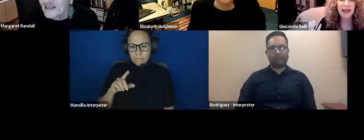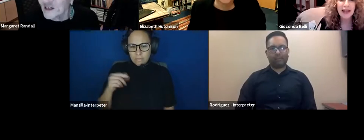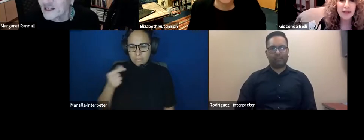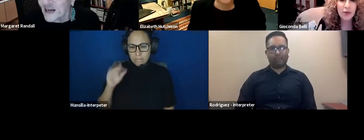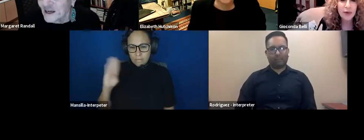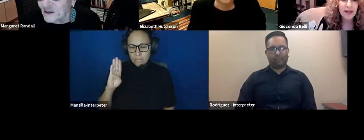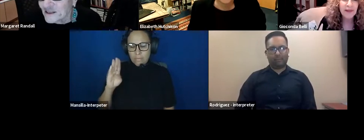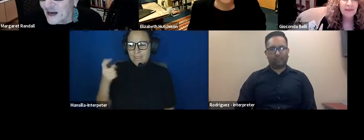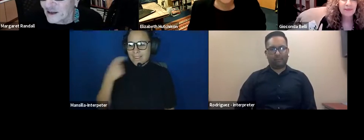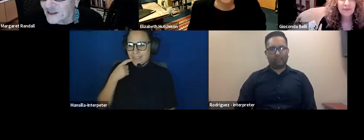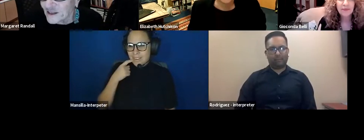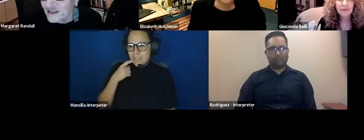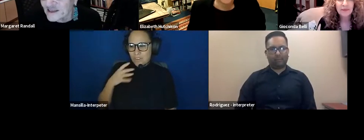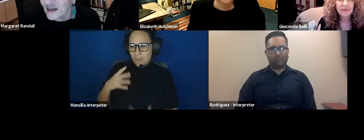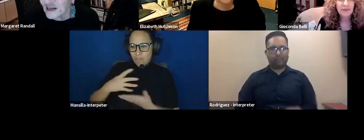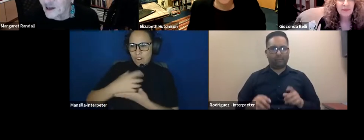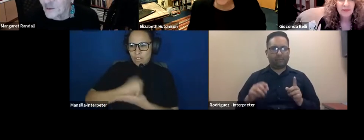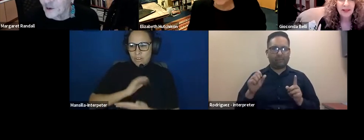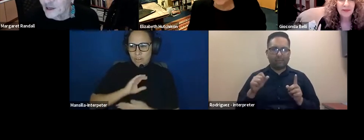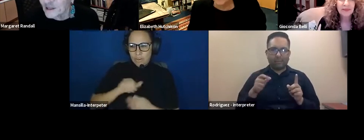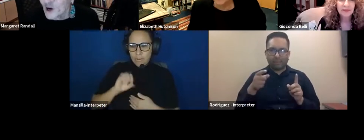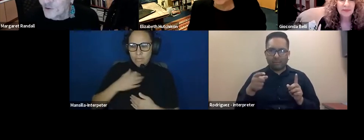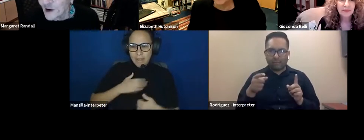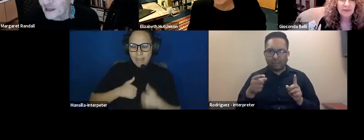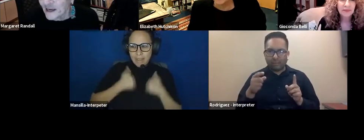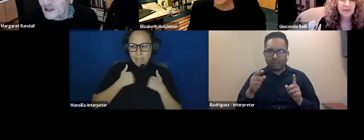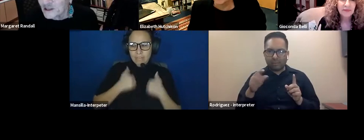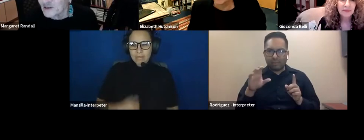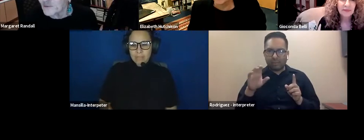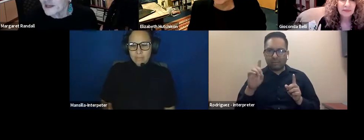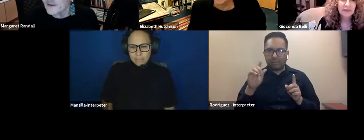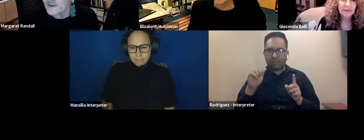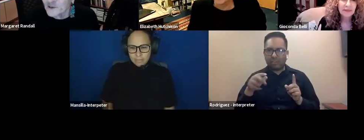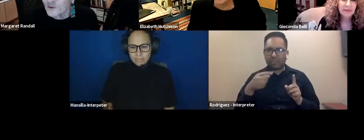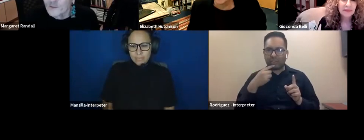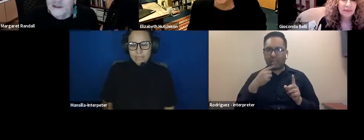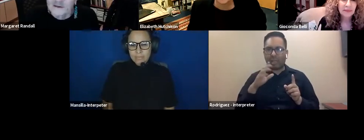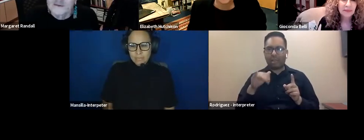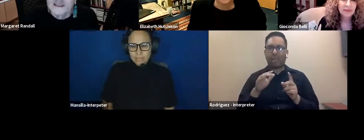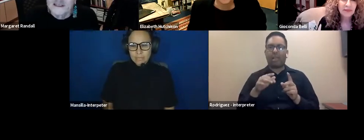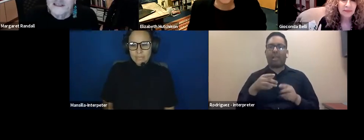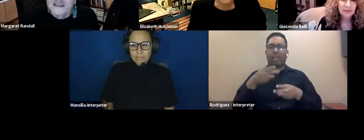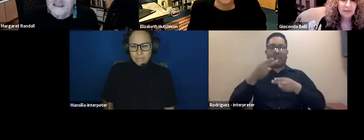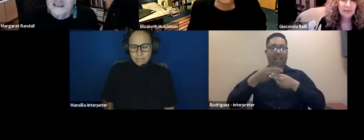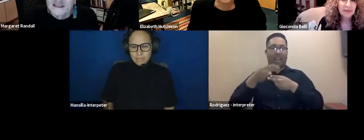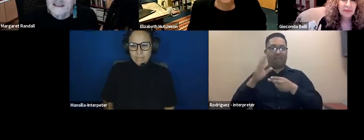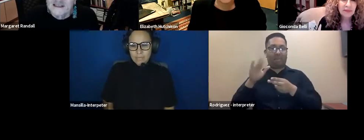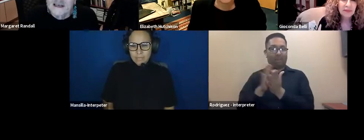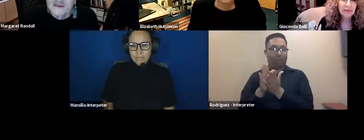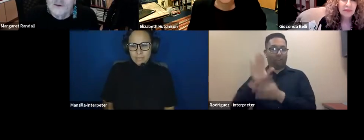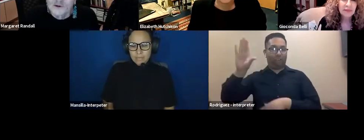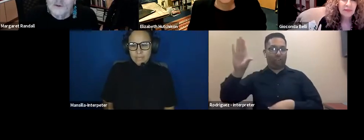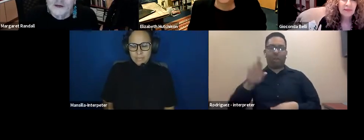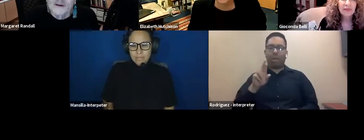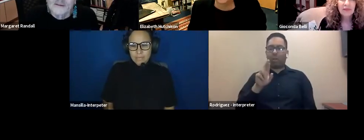Recollections of my life as a Saigo tells us that her book is Recollections of my life as a woman, which is the